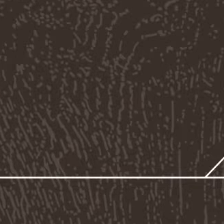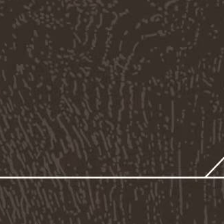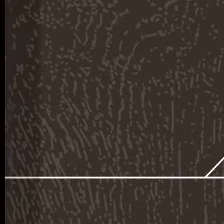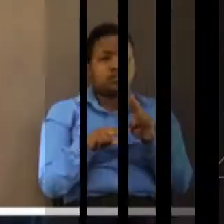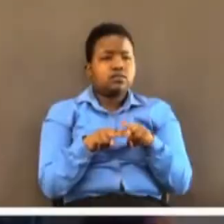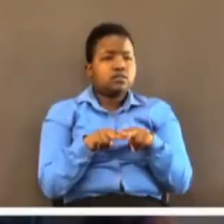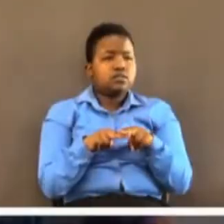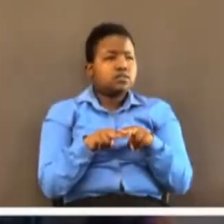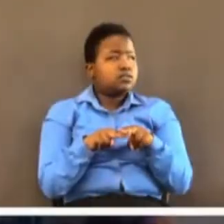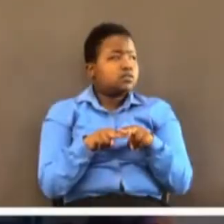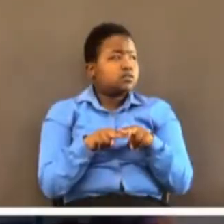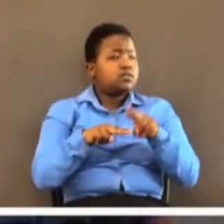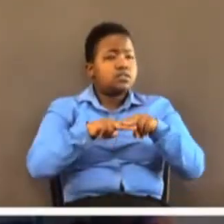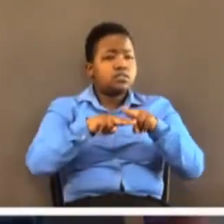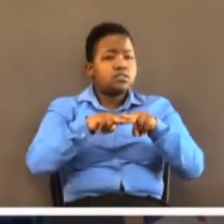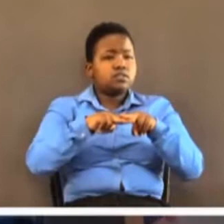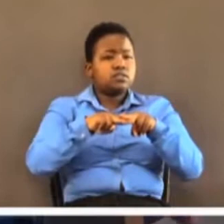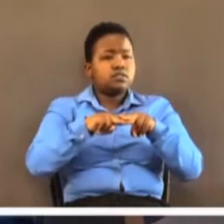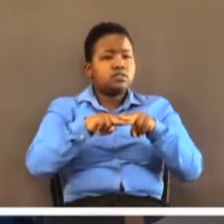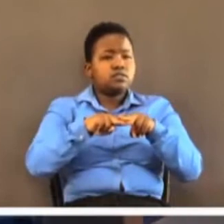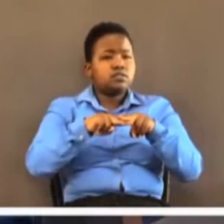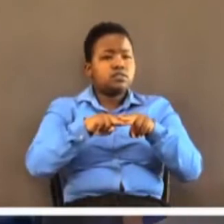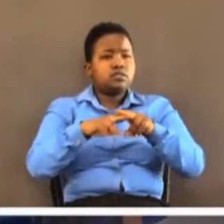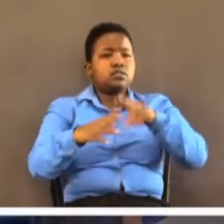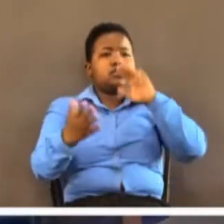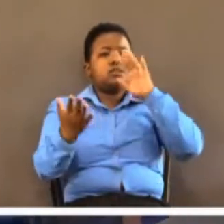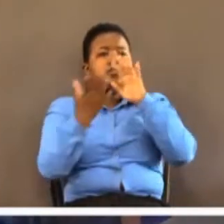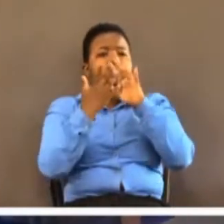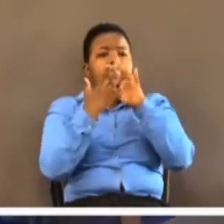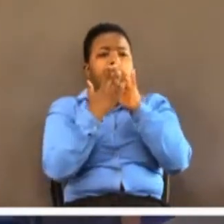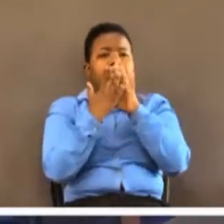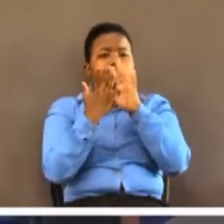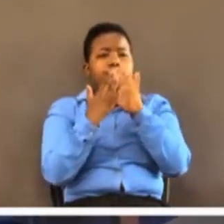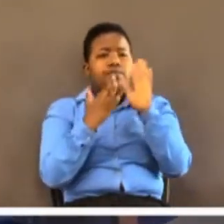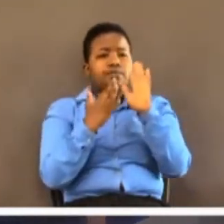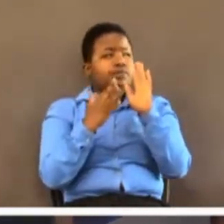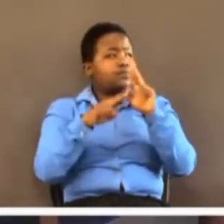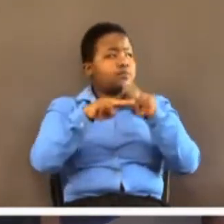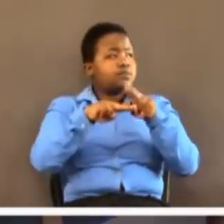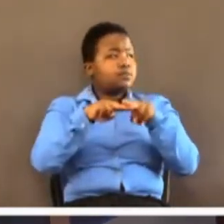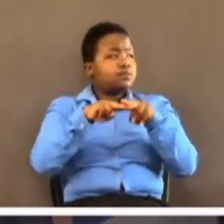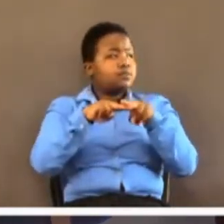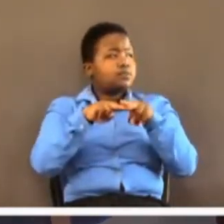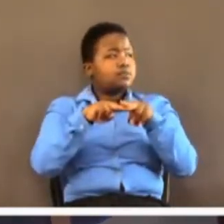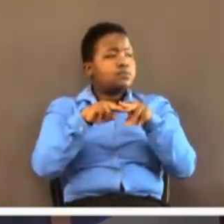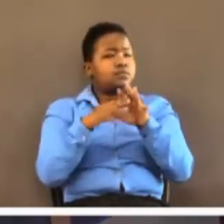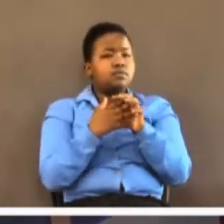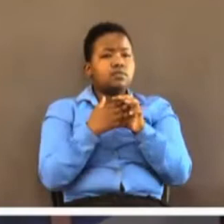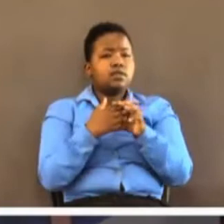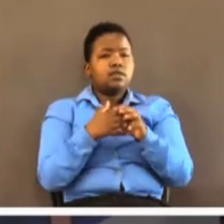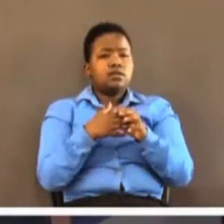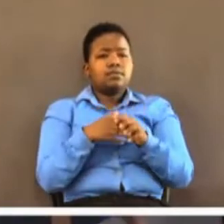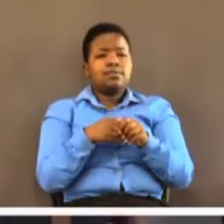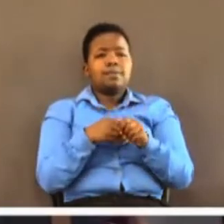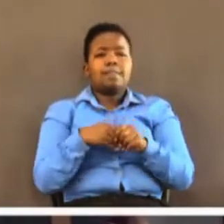Good morning and praise God. Please wave at me. Now for the last time this year, Happy New Year.